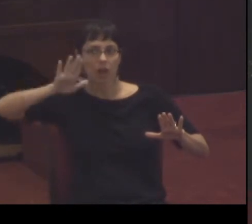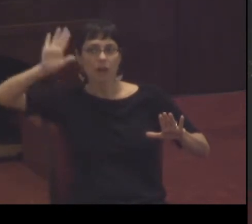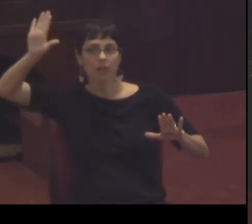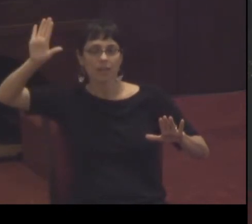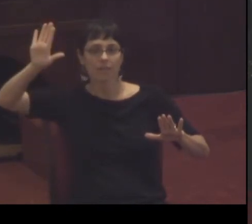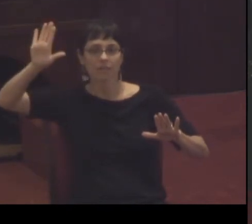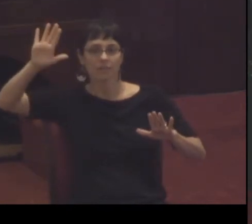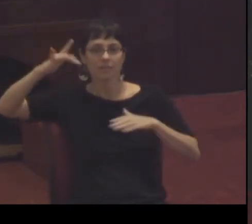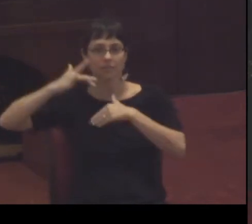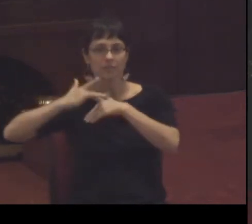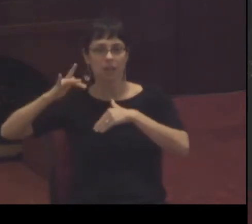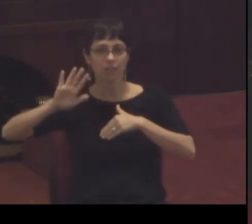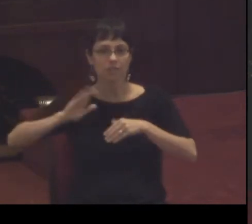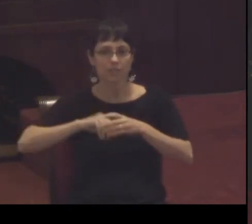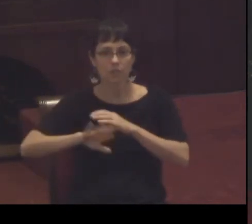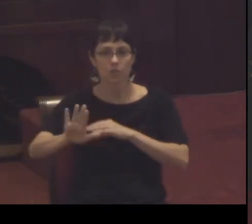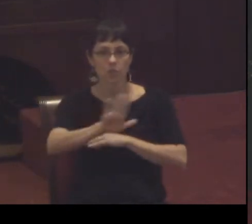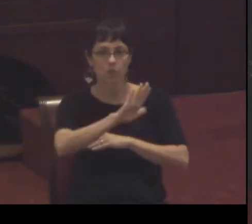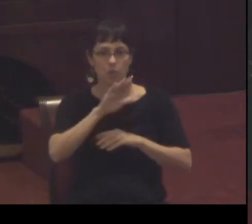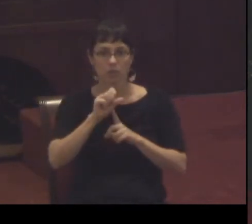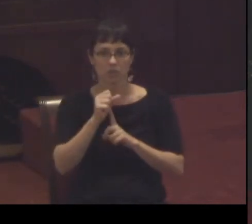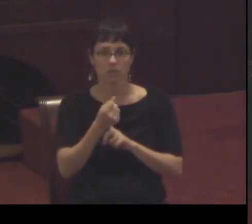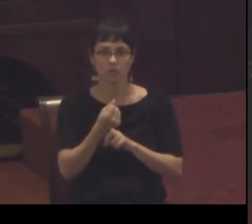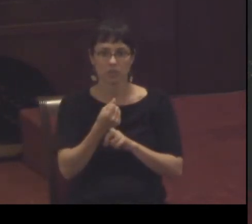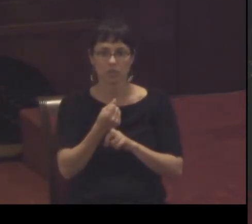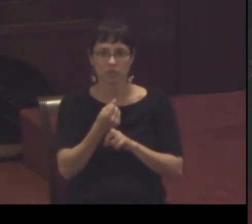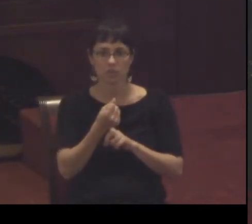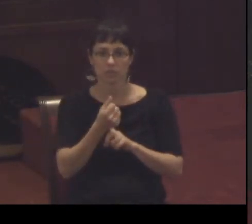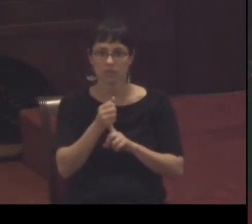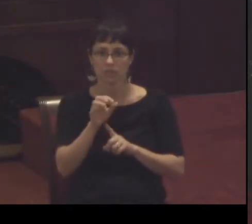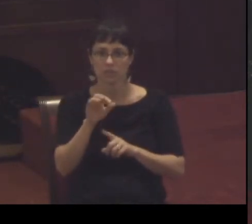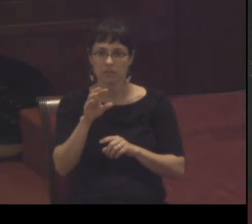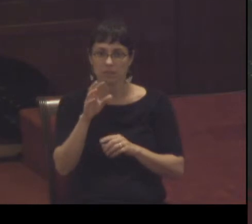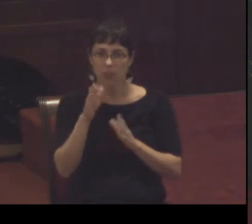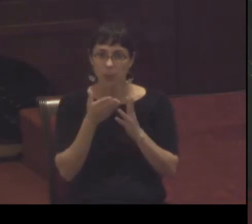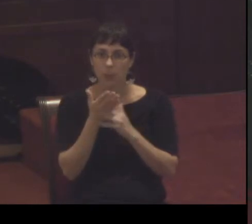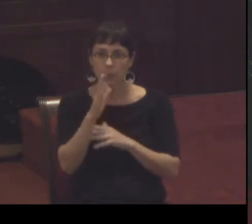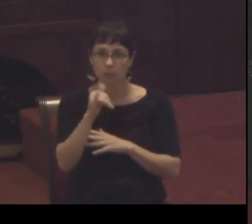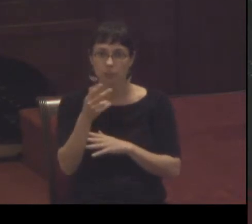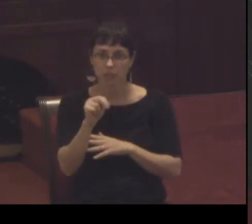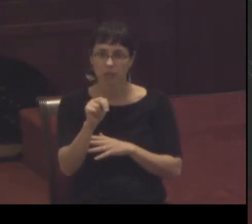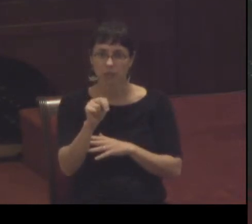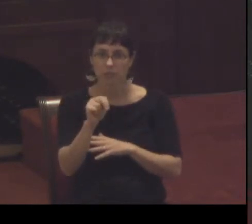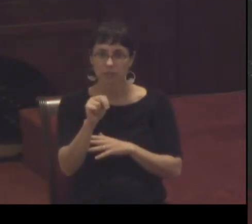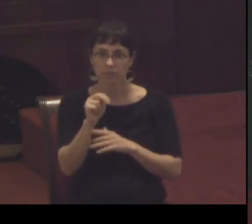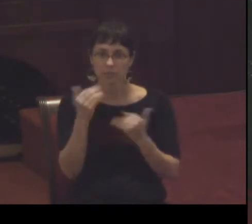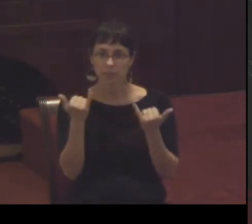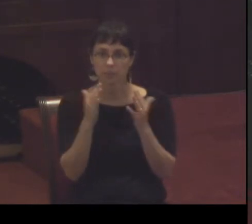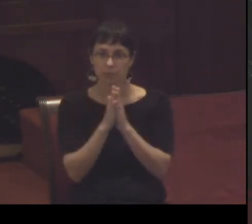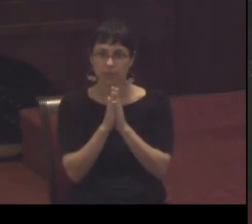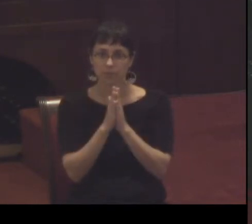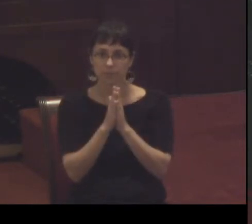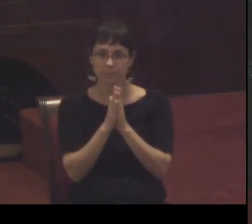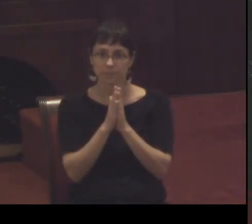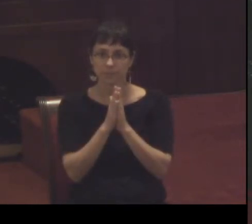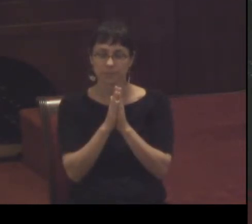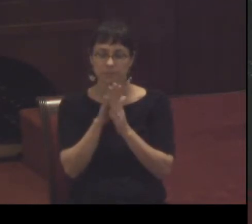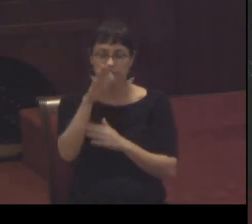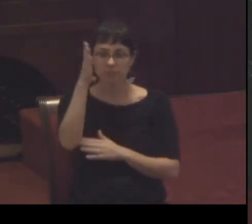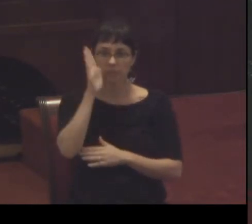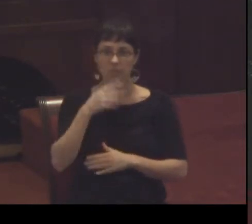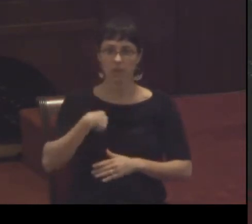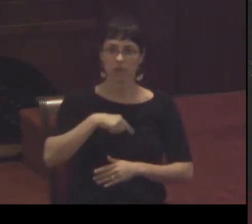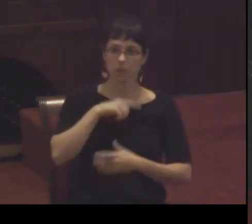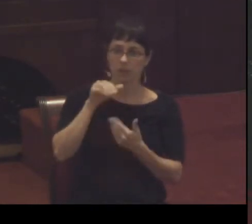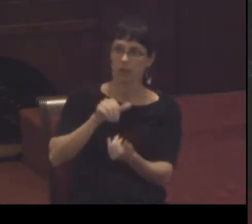parameters of your life let's pray God we do come to you recognizing that we have all